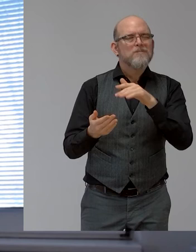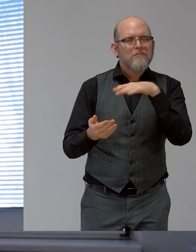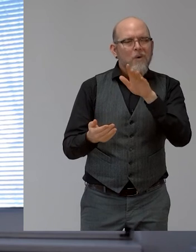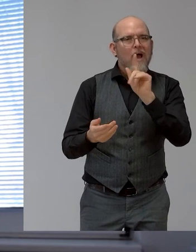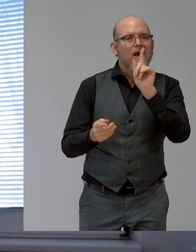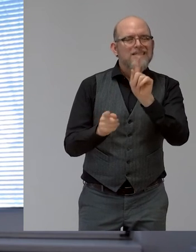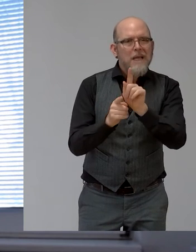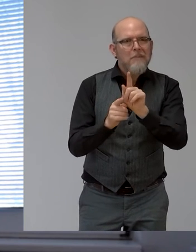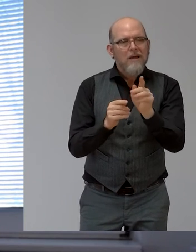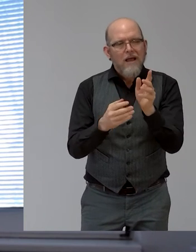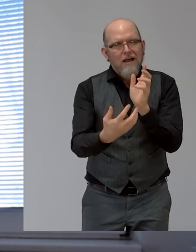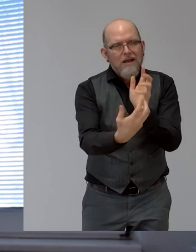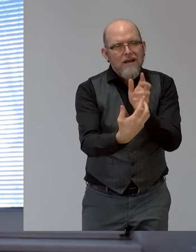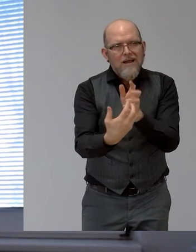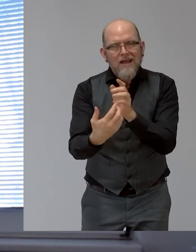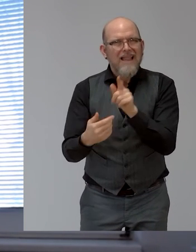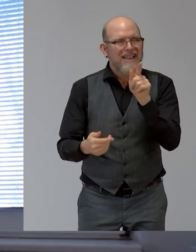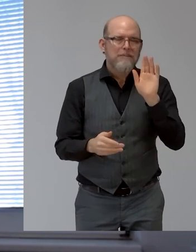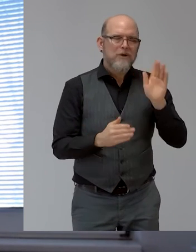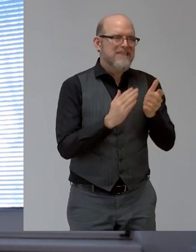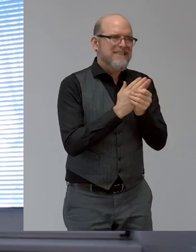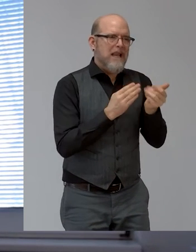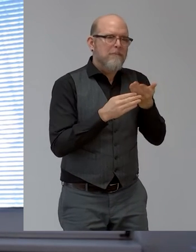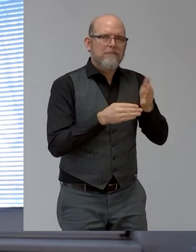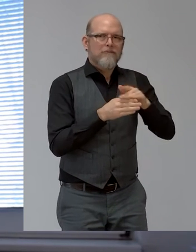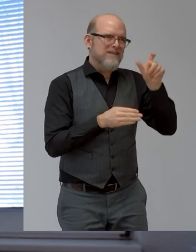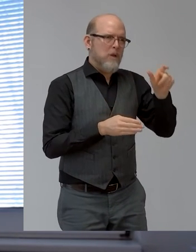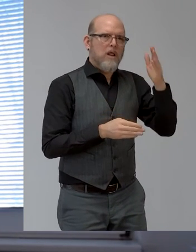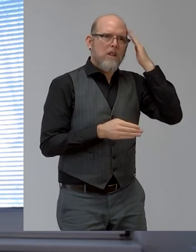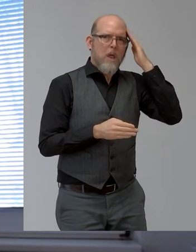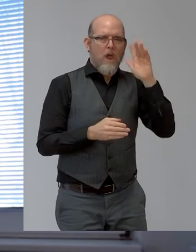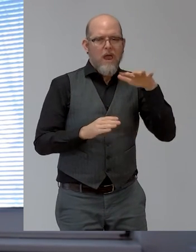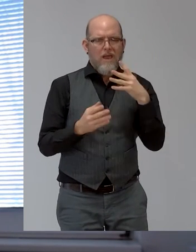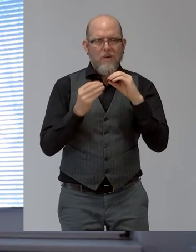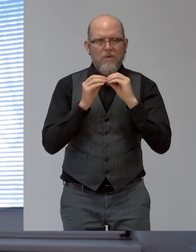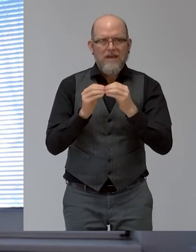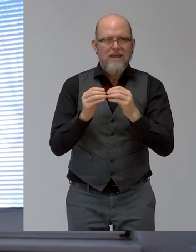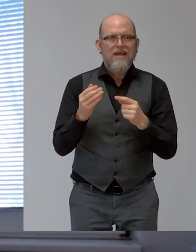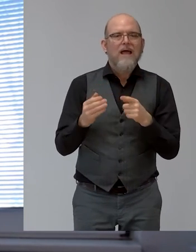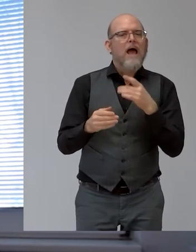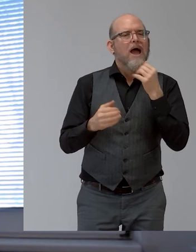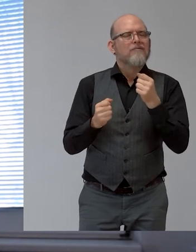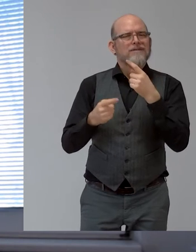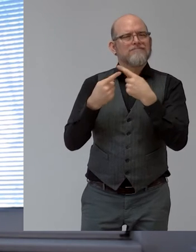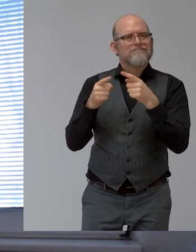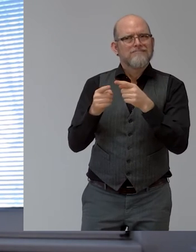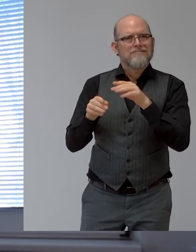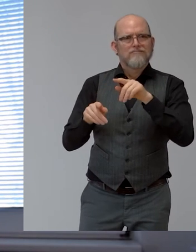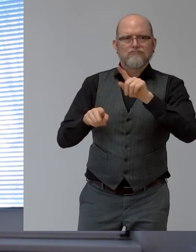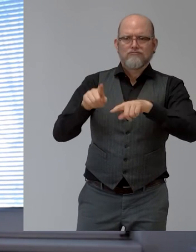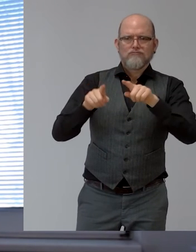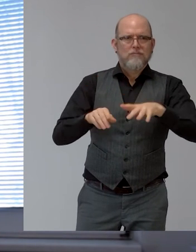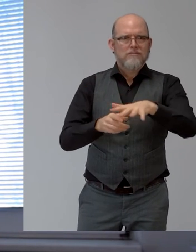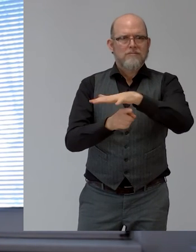So I think this is a very important area where hopefully we can see even more development